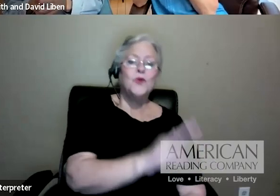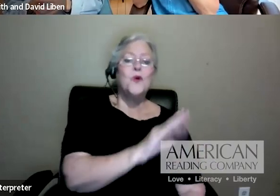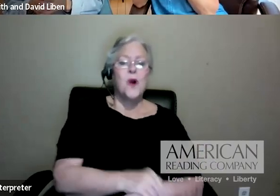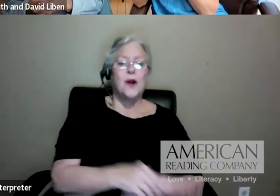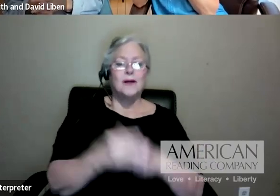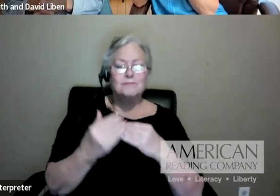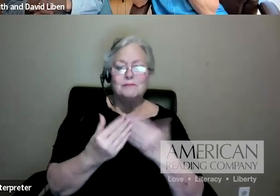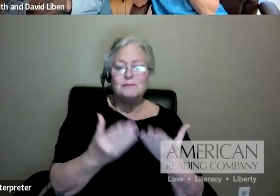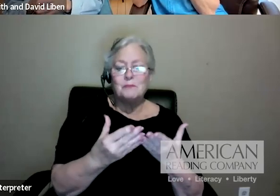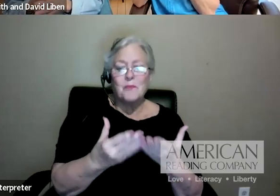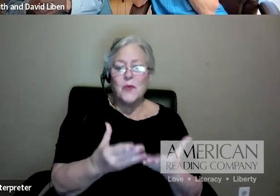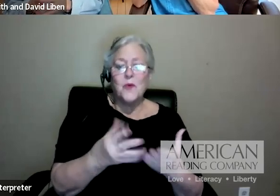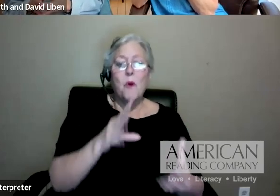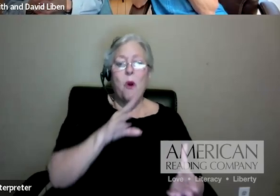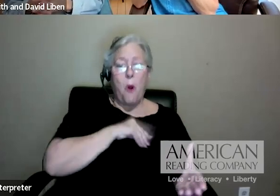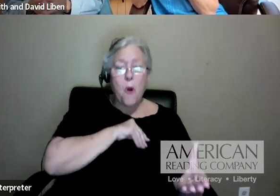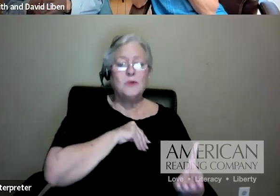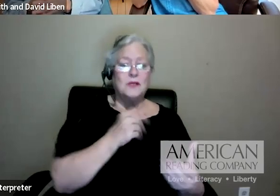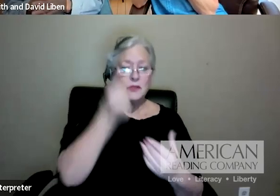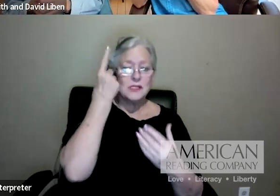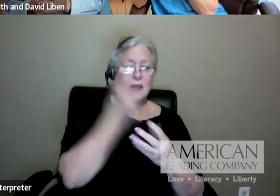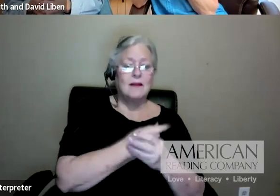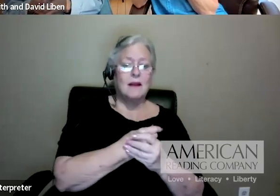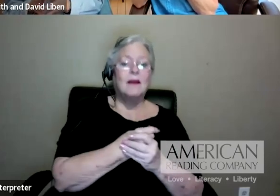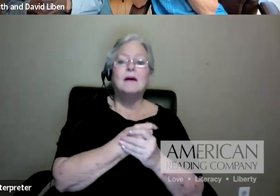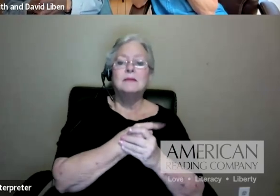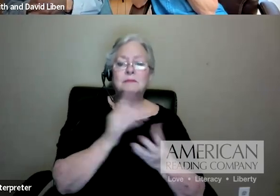do better than somebody who tried to do the whole pack.